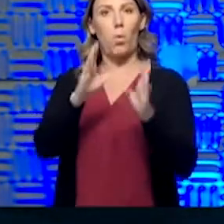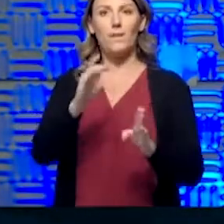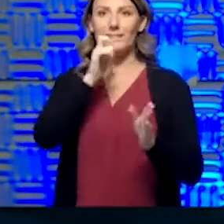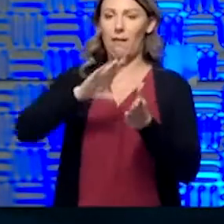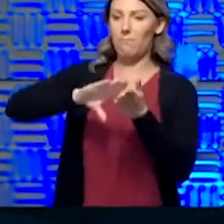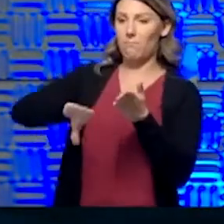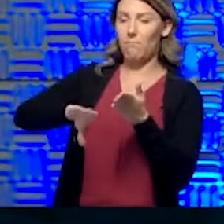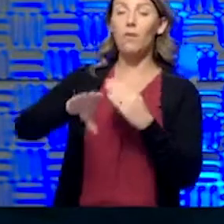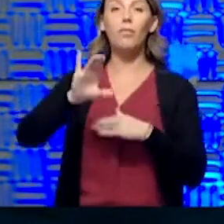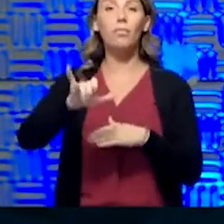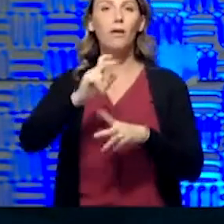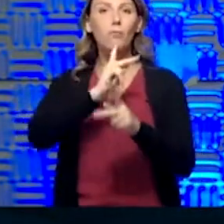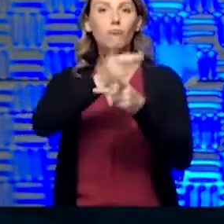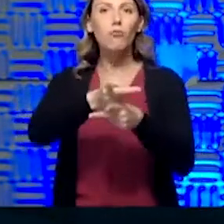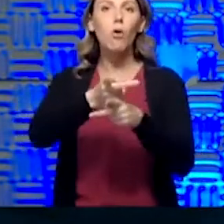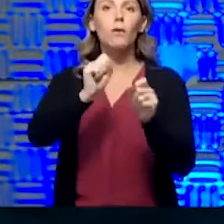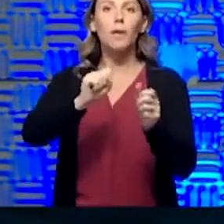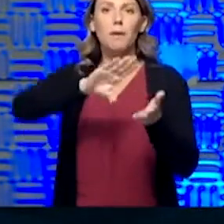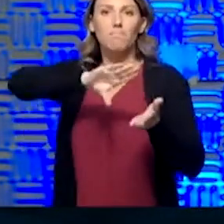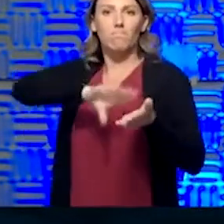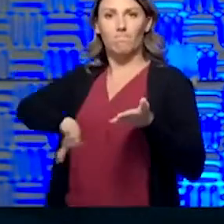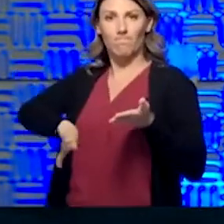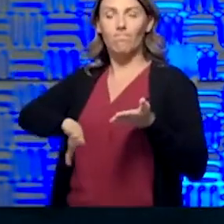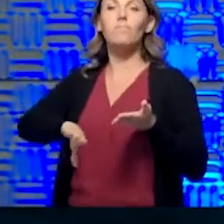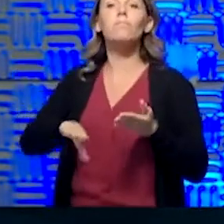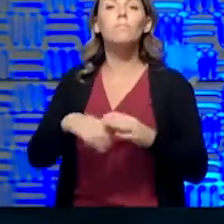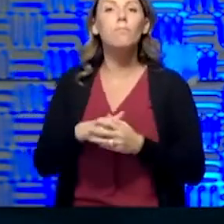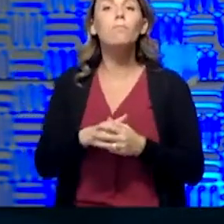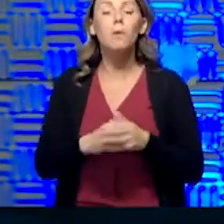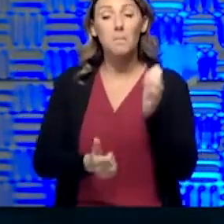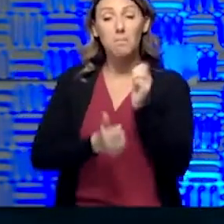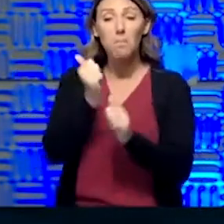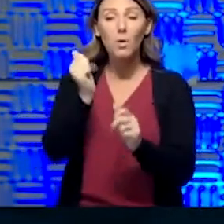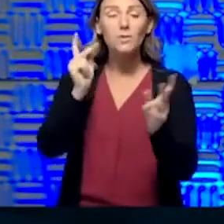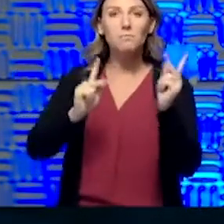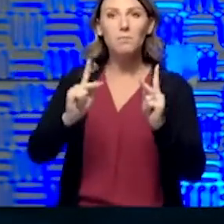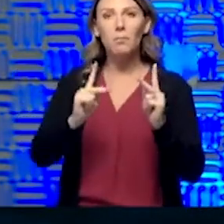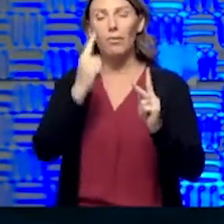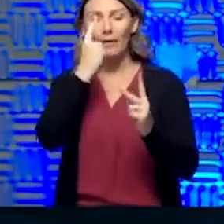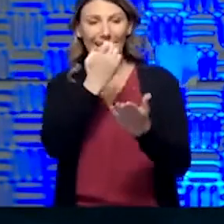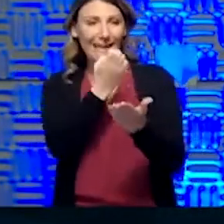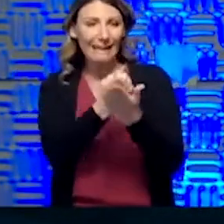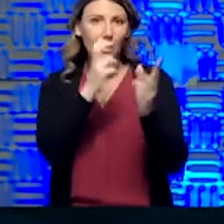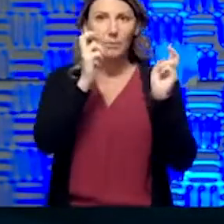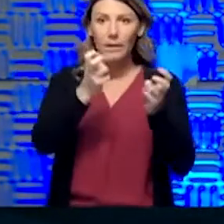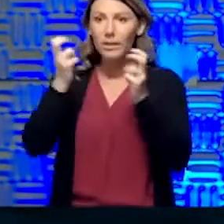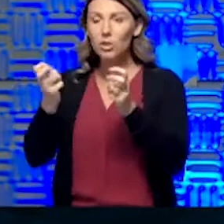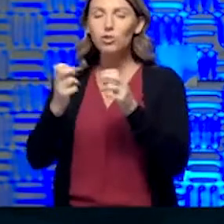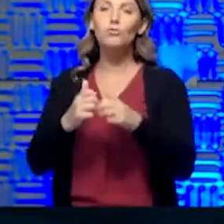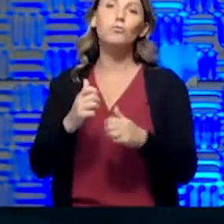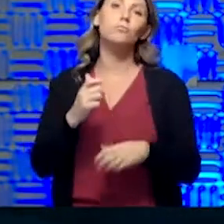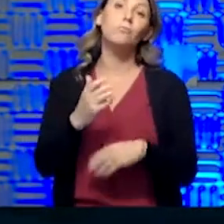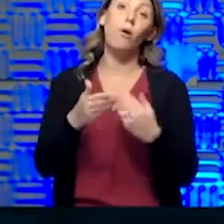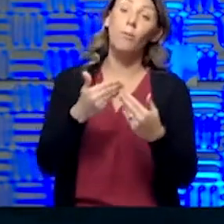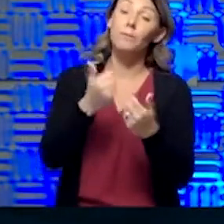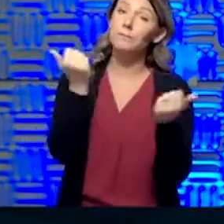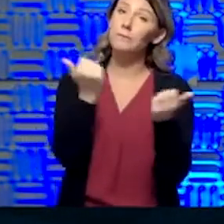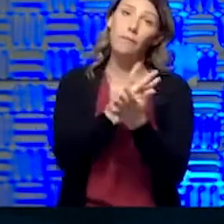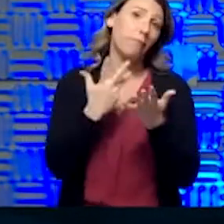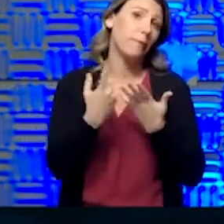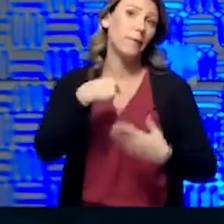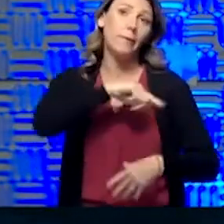can be in large part forgiven. That's thought of, I would guess, by most people as an economic issue. Like almost everything that we deal with